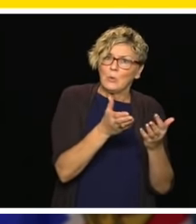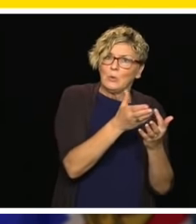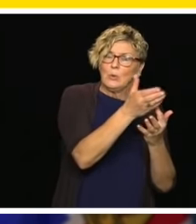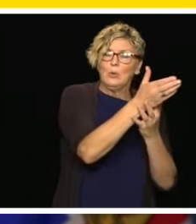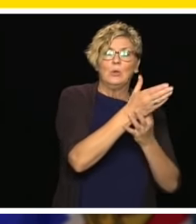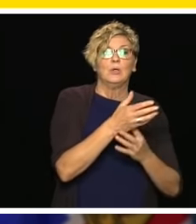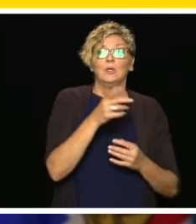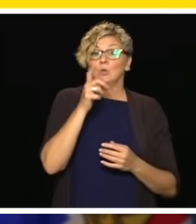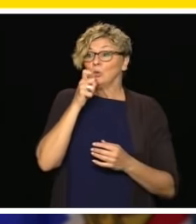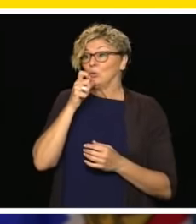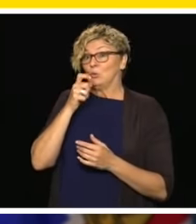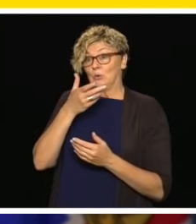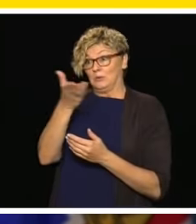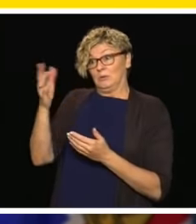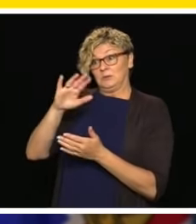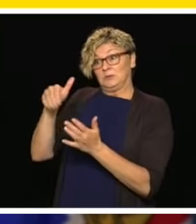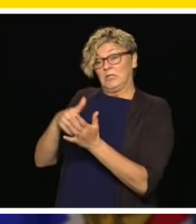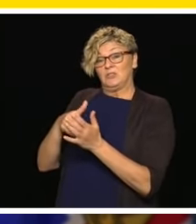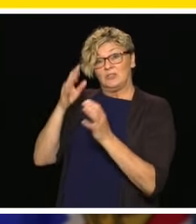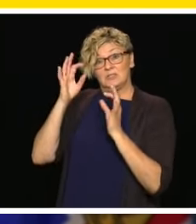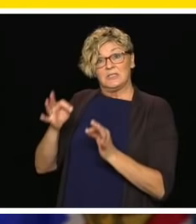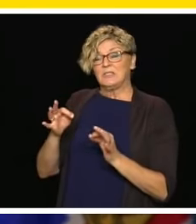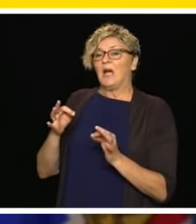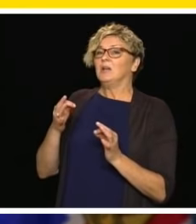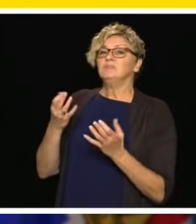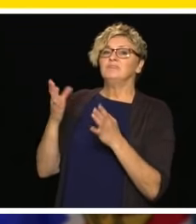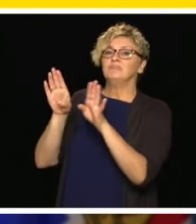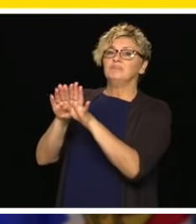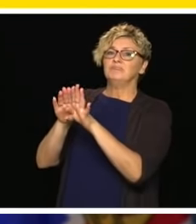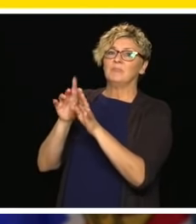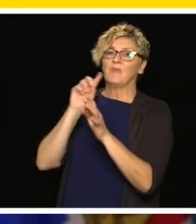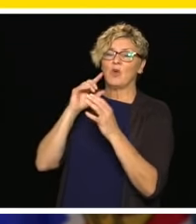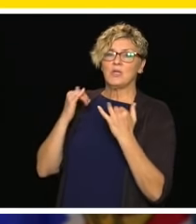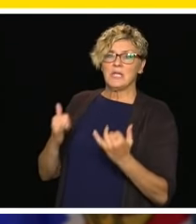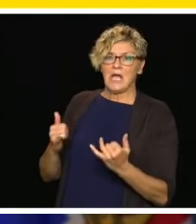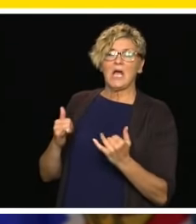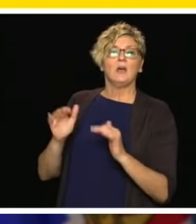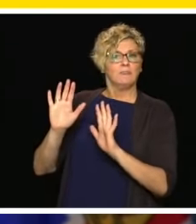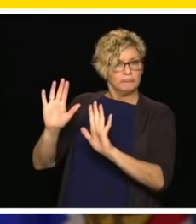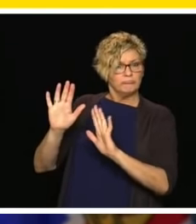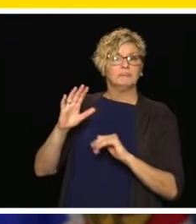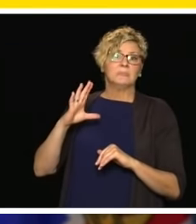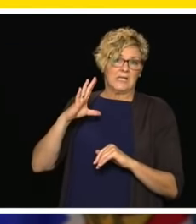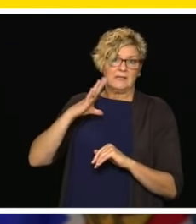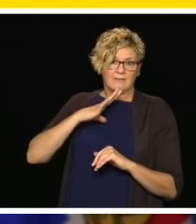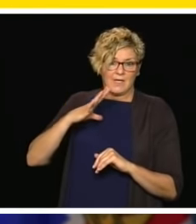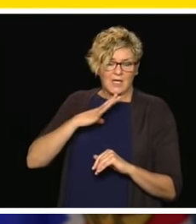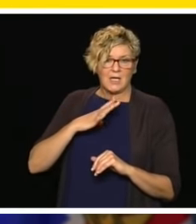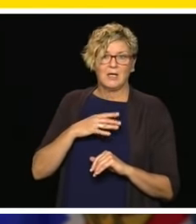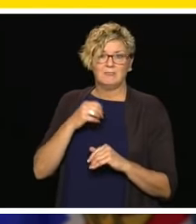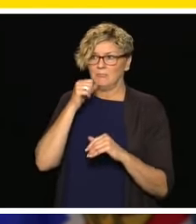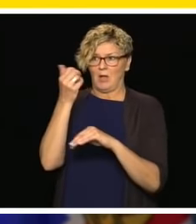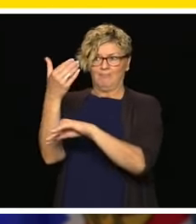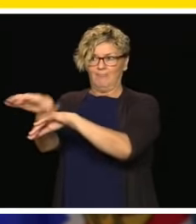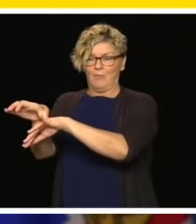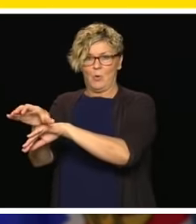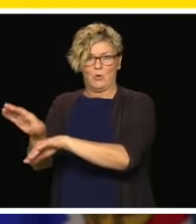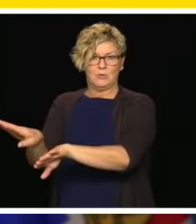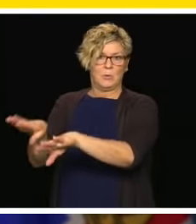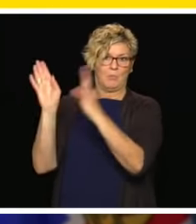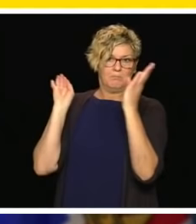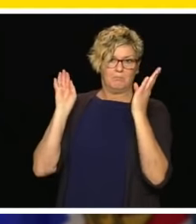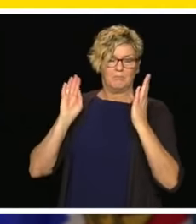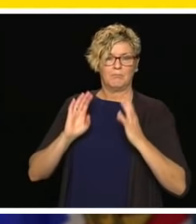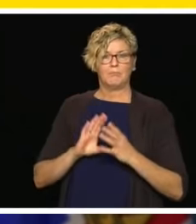with the support available and be able to come back and serve parents' childcare needs and really our community and economy needs